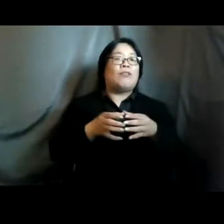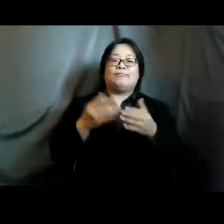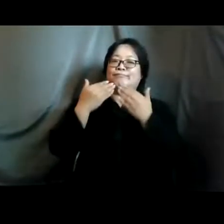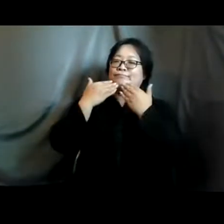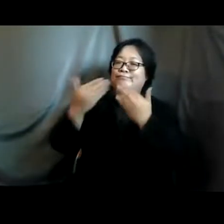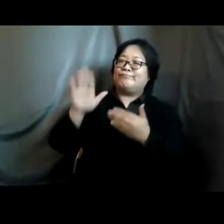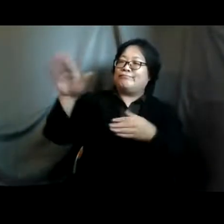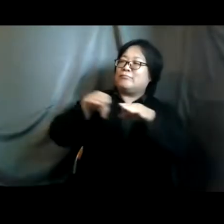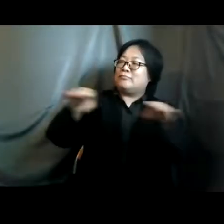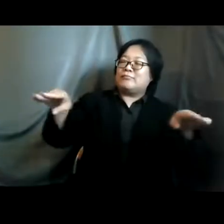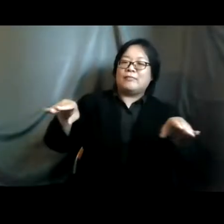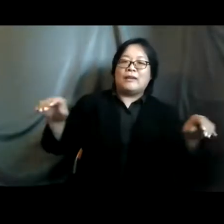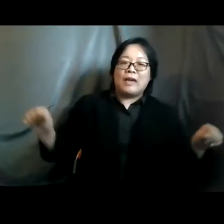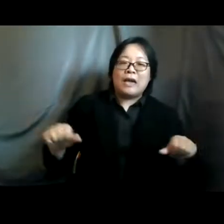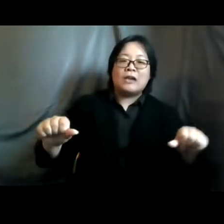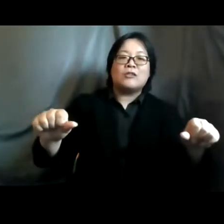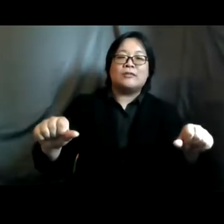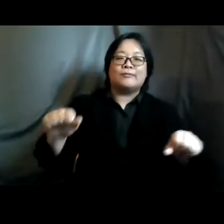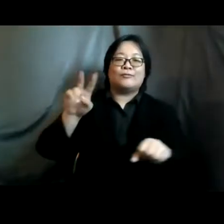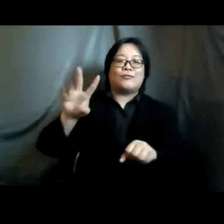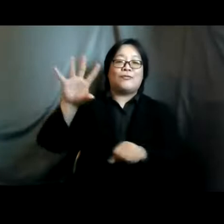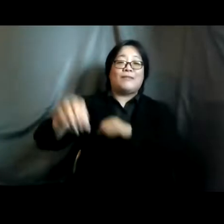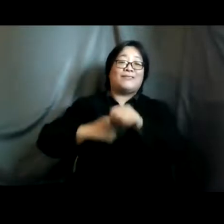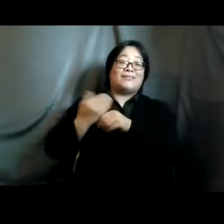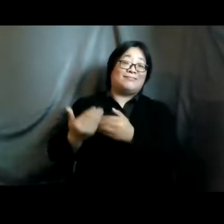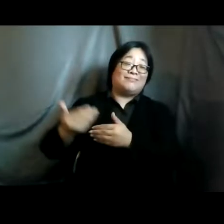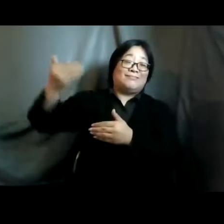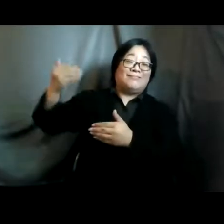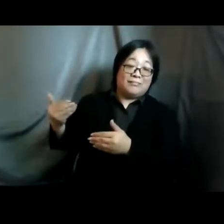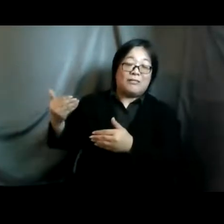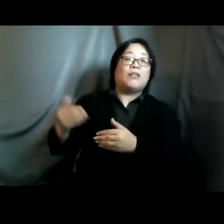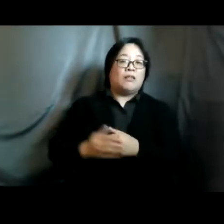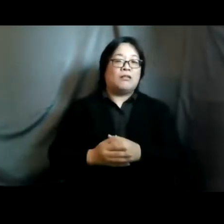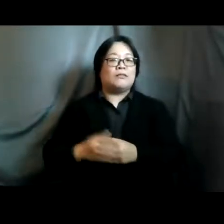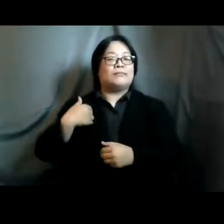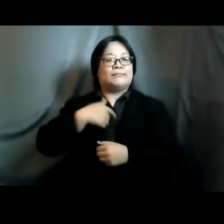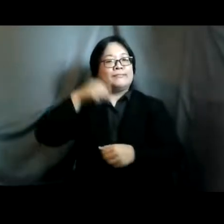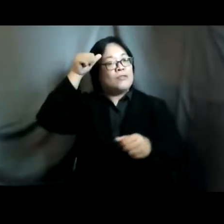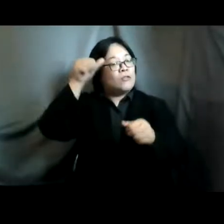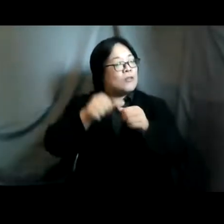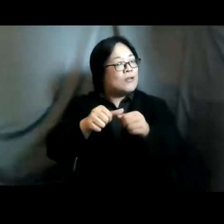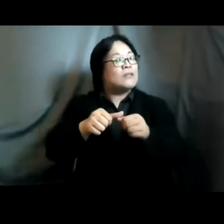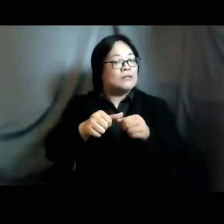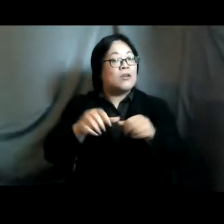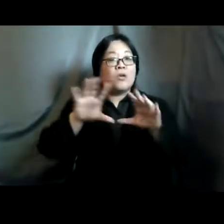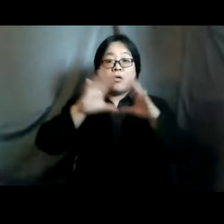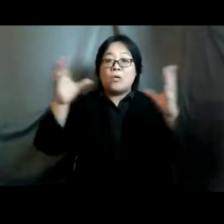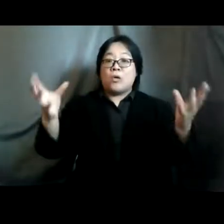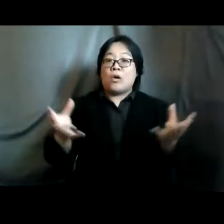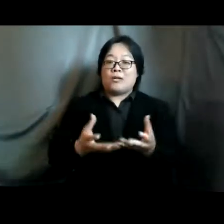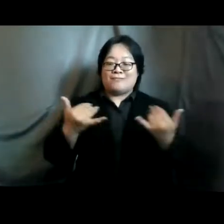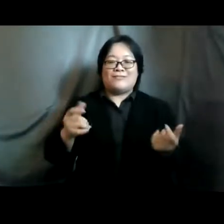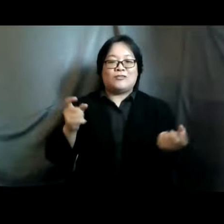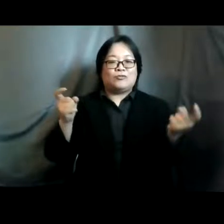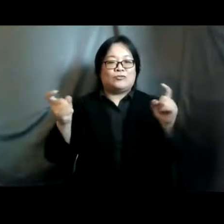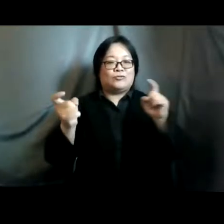platform for action which was created 25 years ago um we are also very mindful that the world has really changed uh